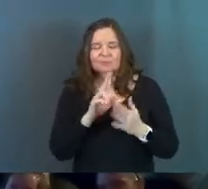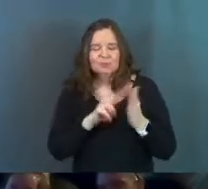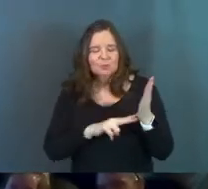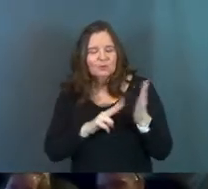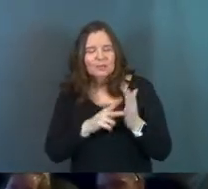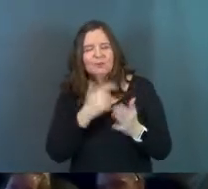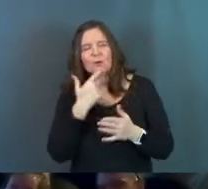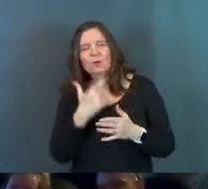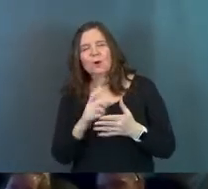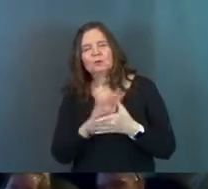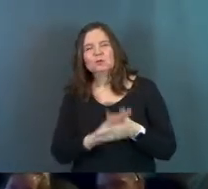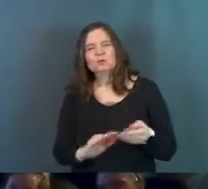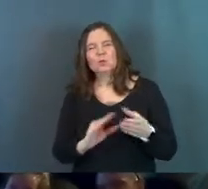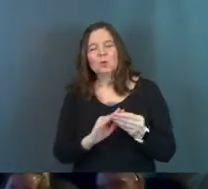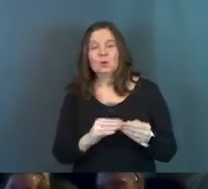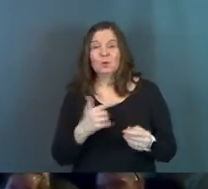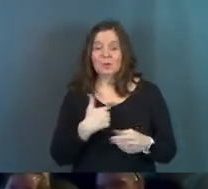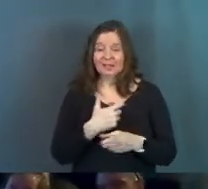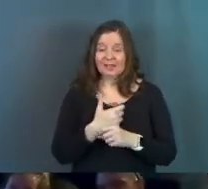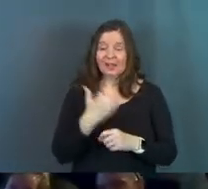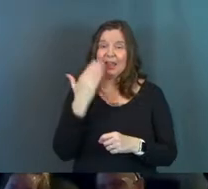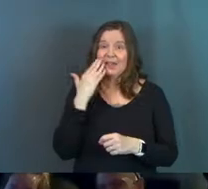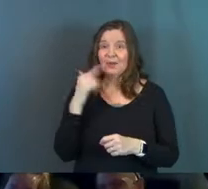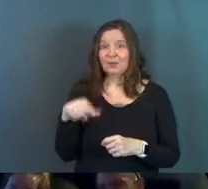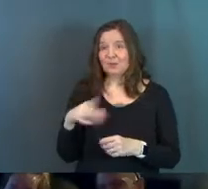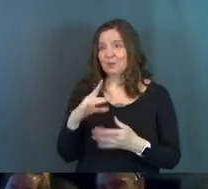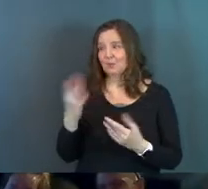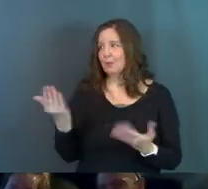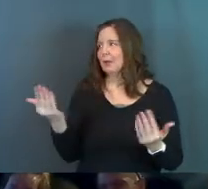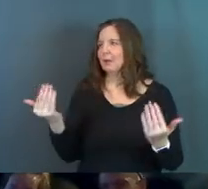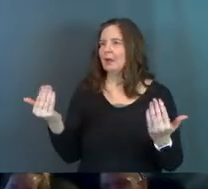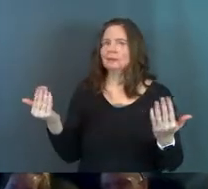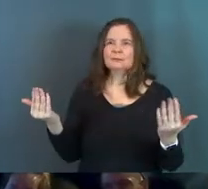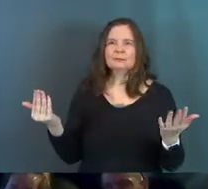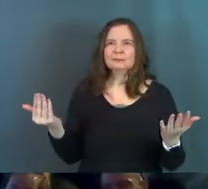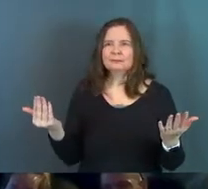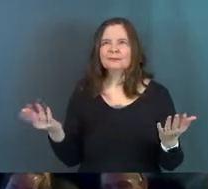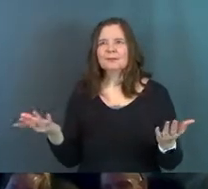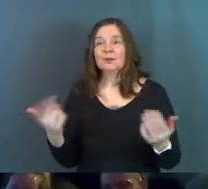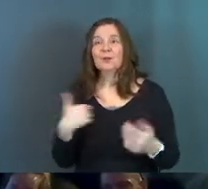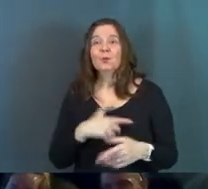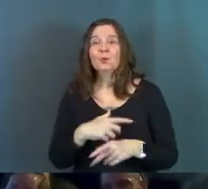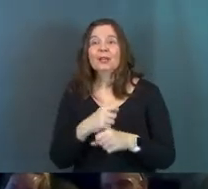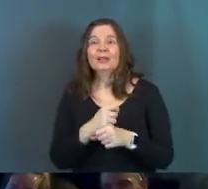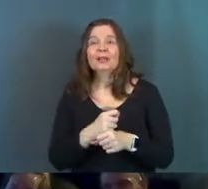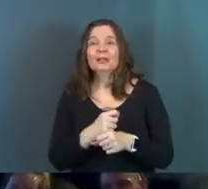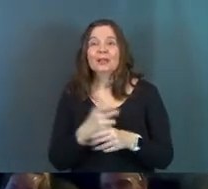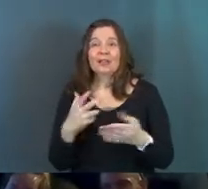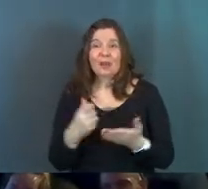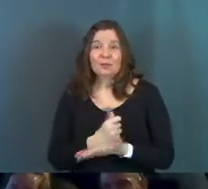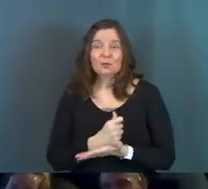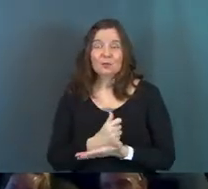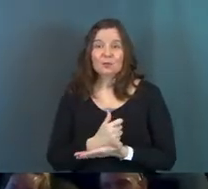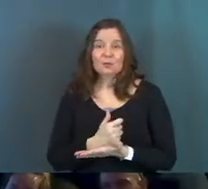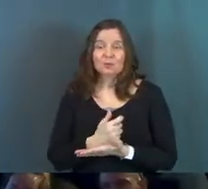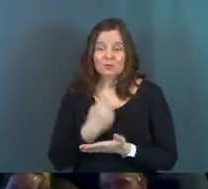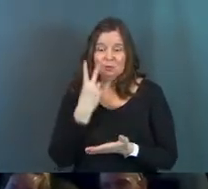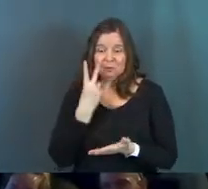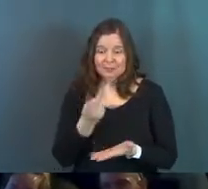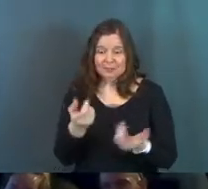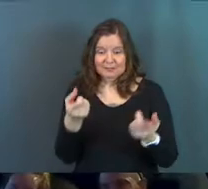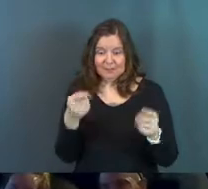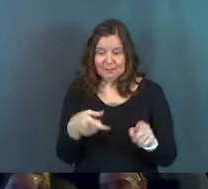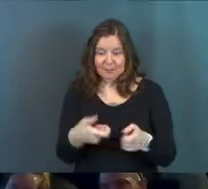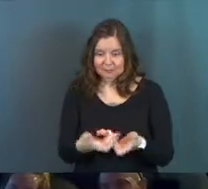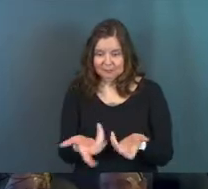reading, watching a story unfold? Well we get the, I know more of'all like that. Come on. Let's wake up. We get the opportunity to watch it all unfold